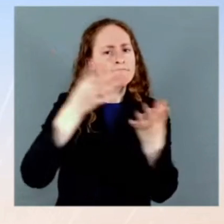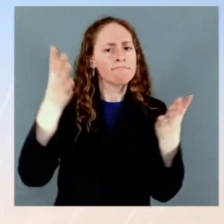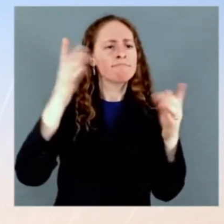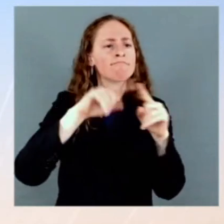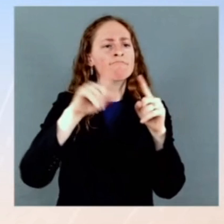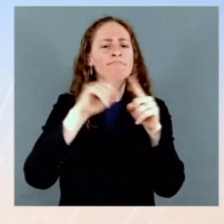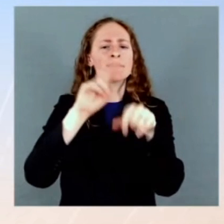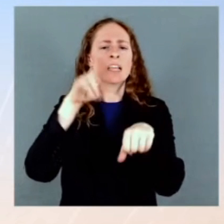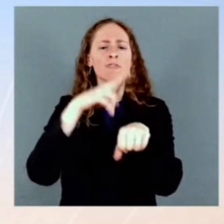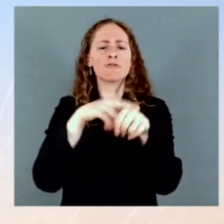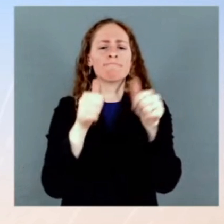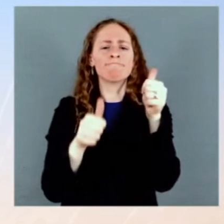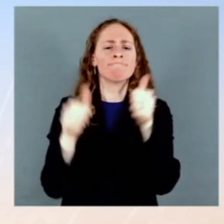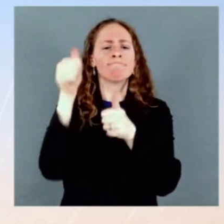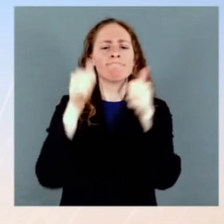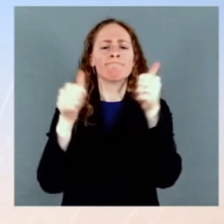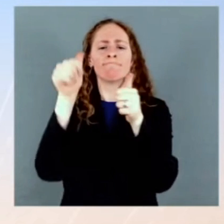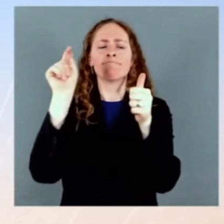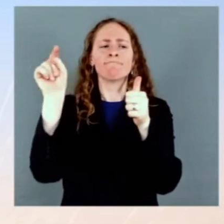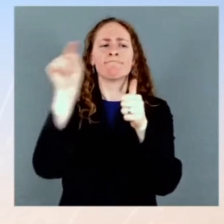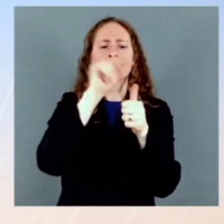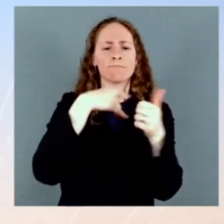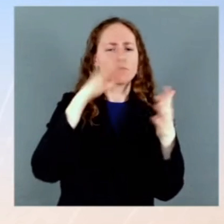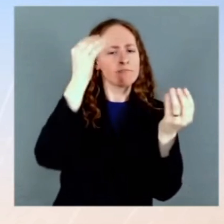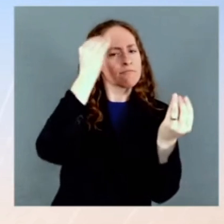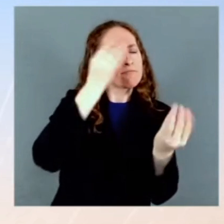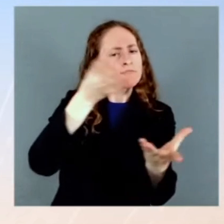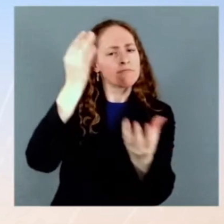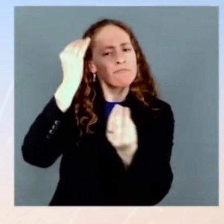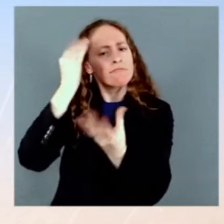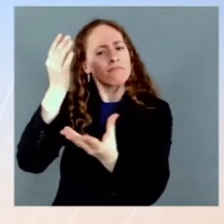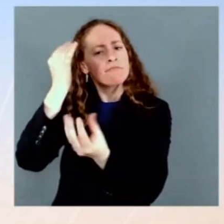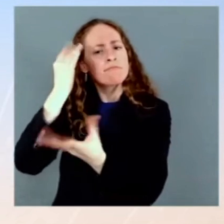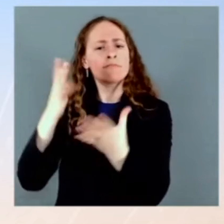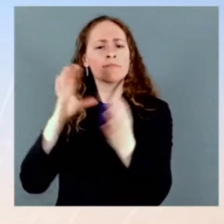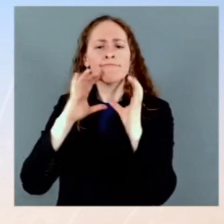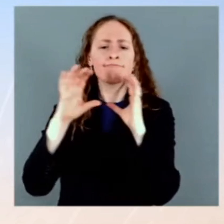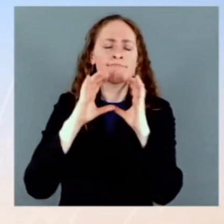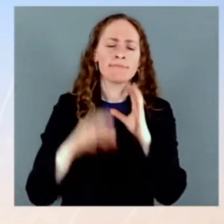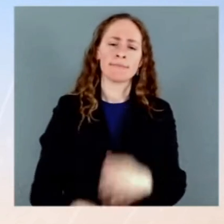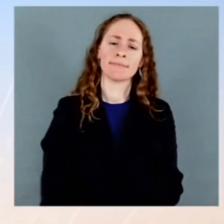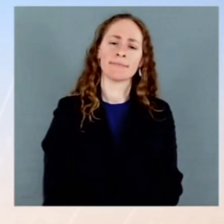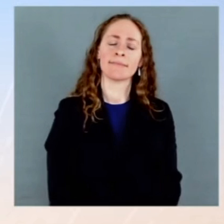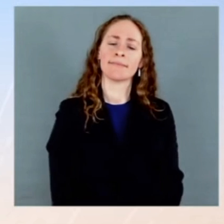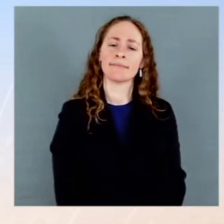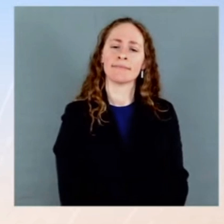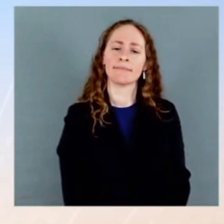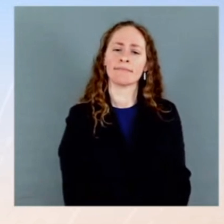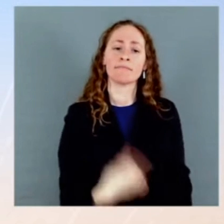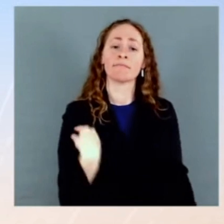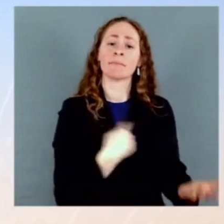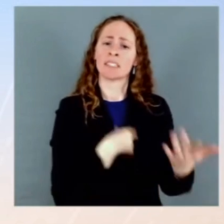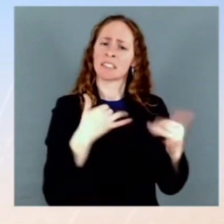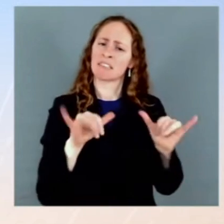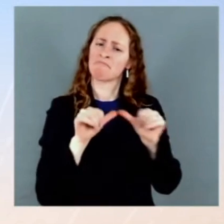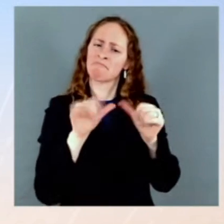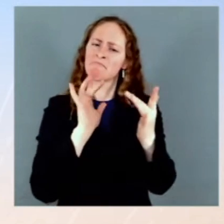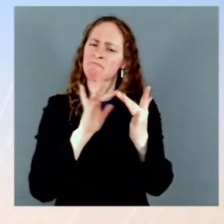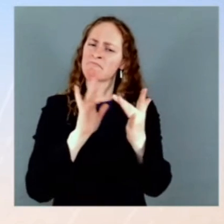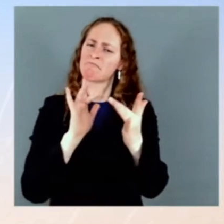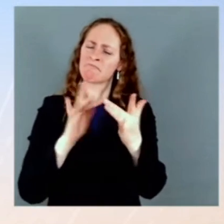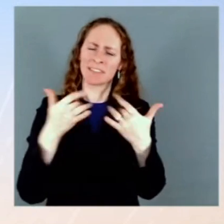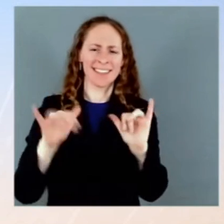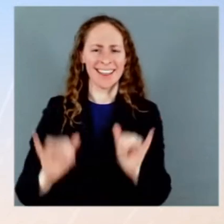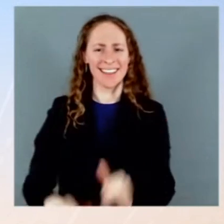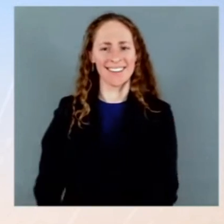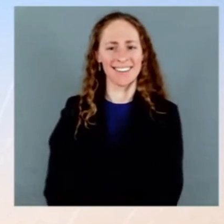out an extensive readout of that just last week, and we'll continue that high level of engagement. Okay. Final topic. Do you think